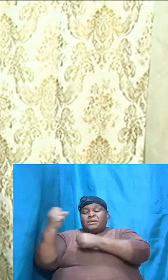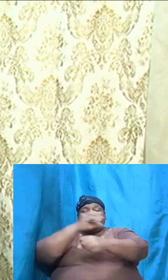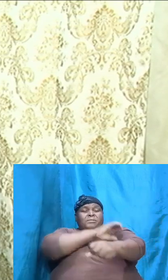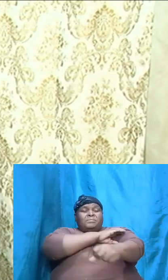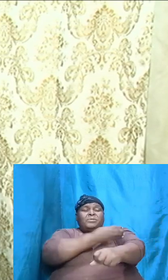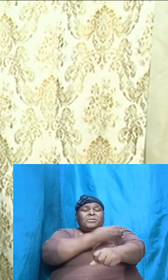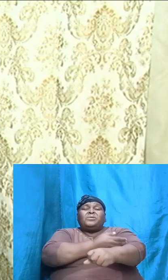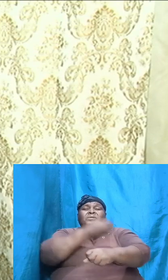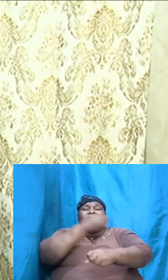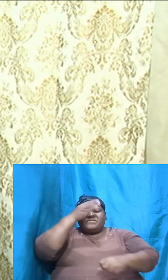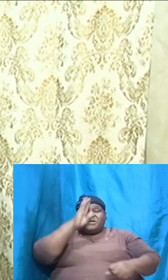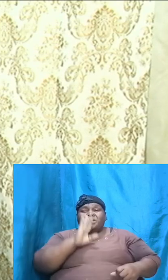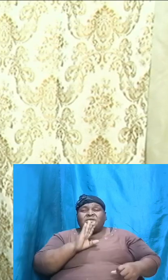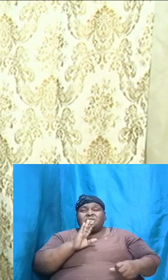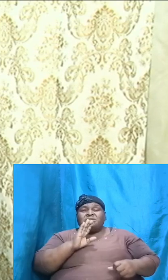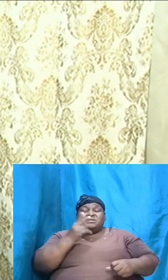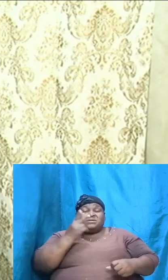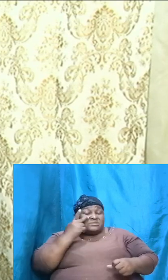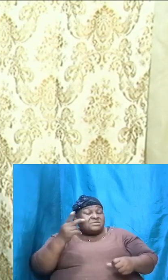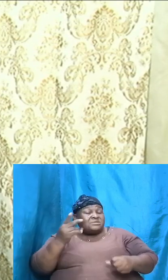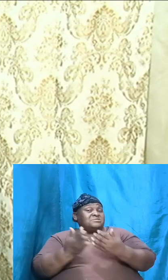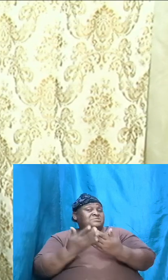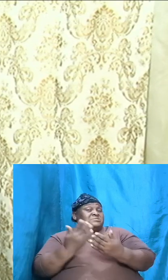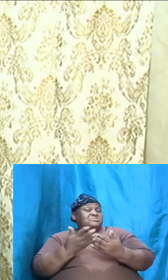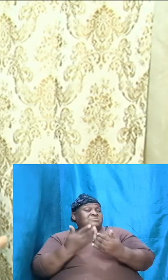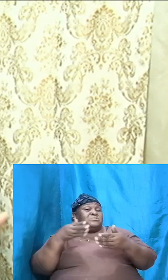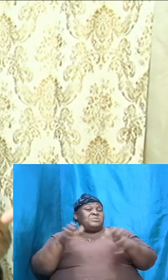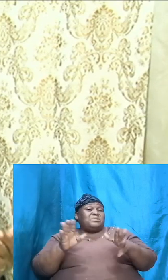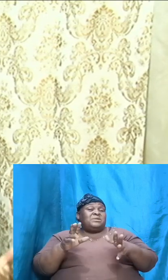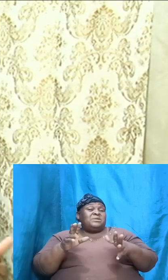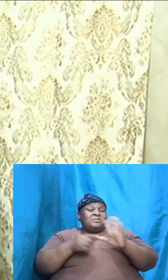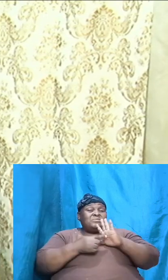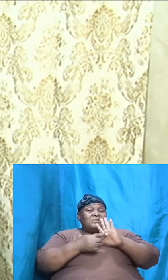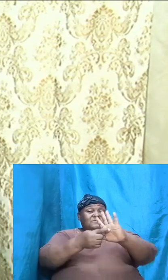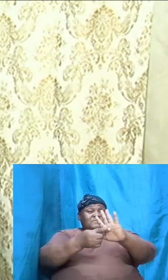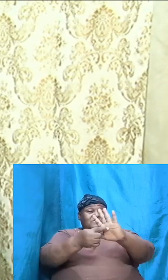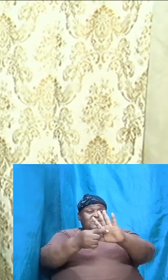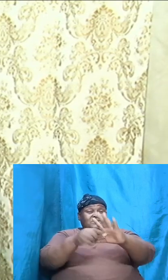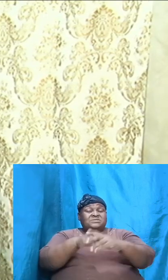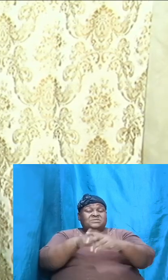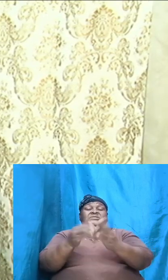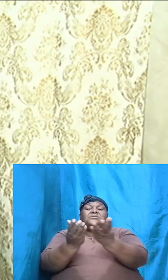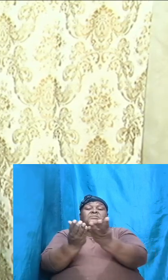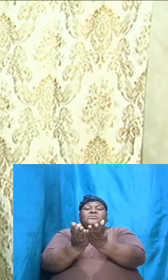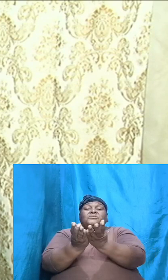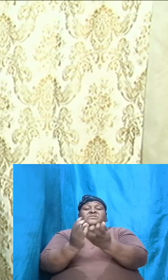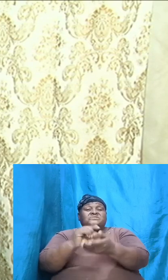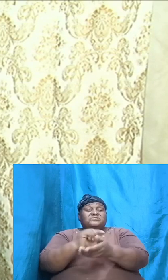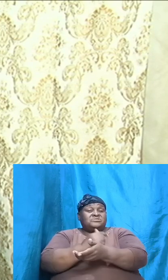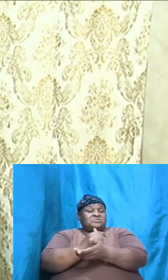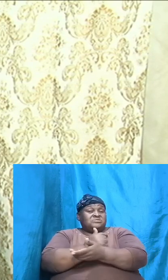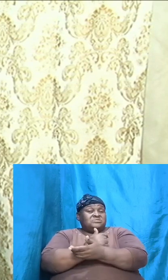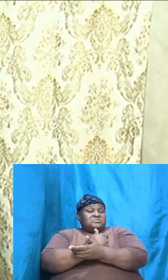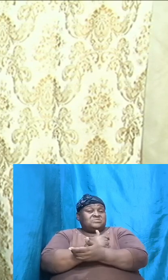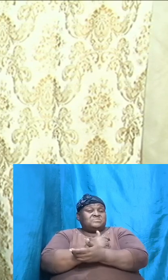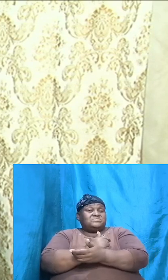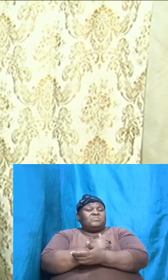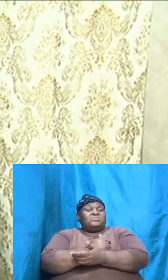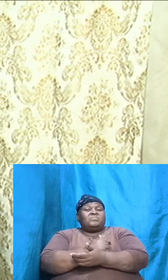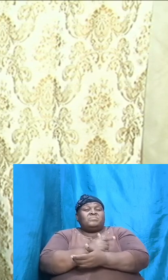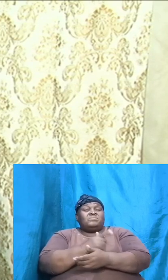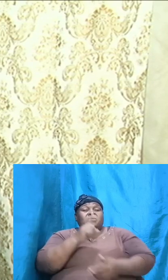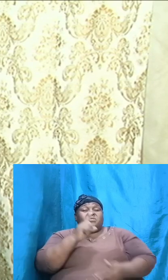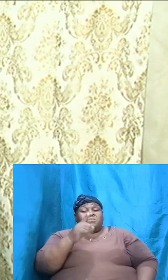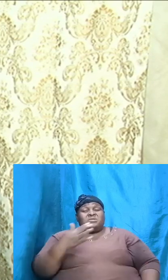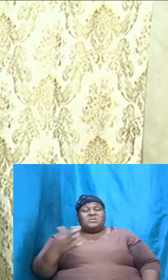we see it in those simple ways manifesting itself in the book of Genesis. One of the things we had looked